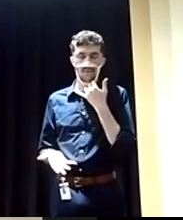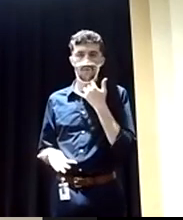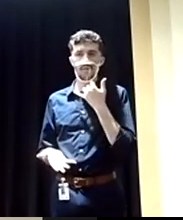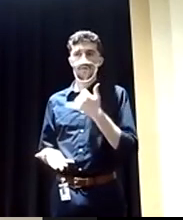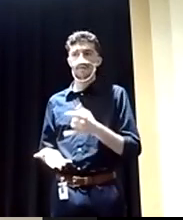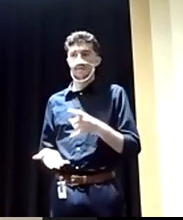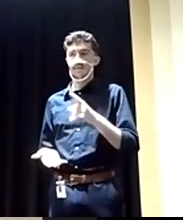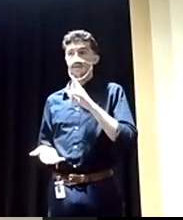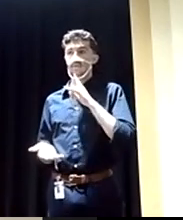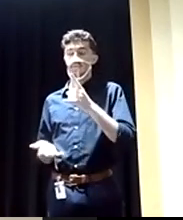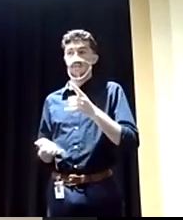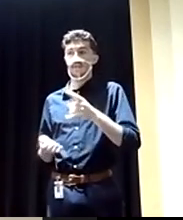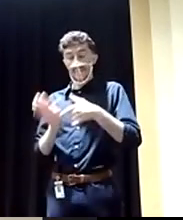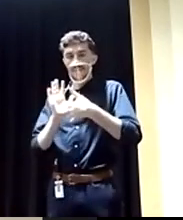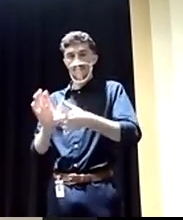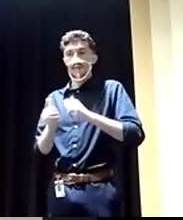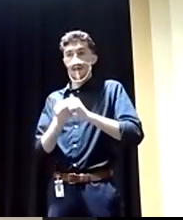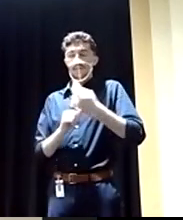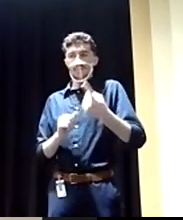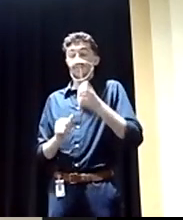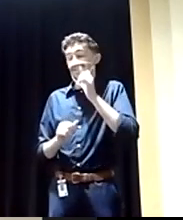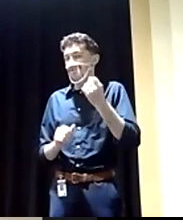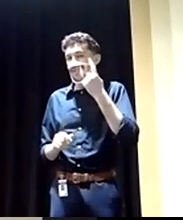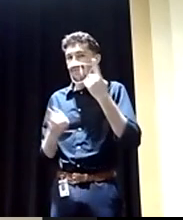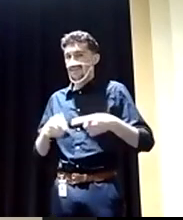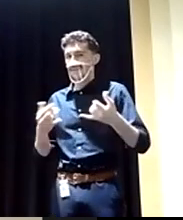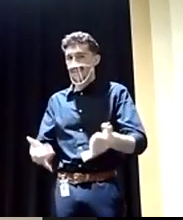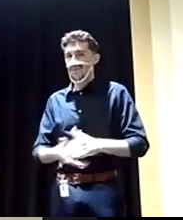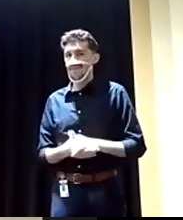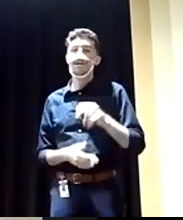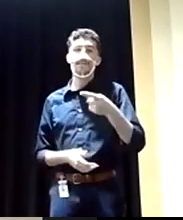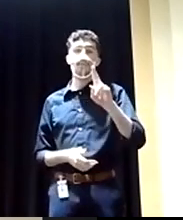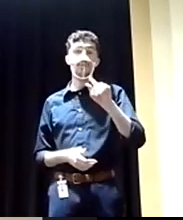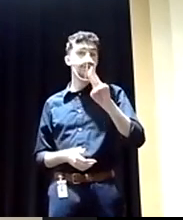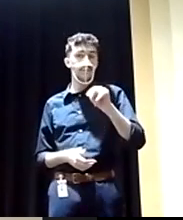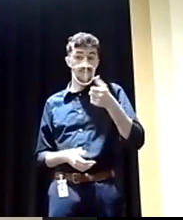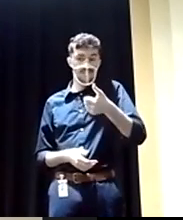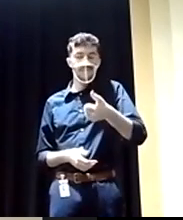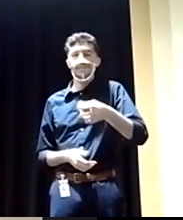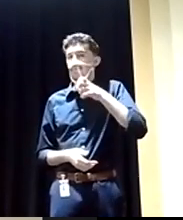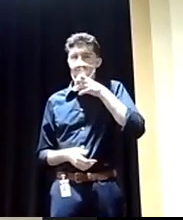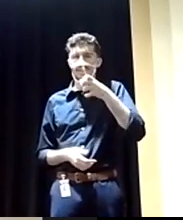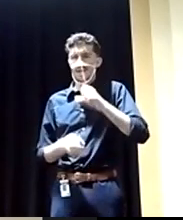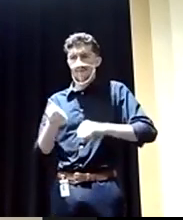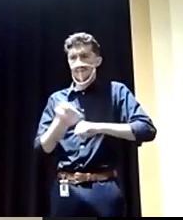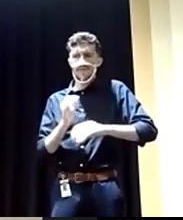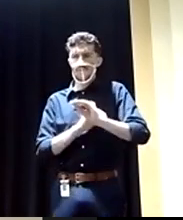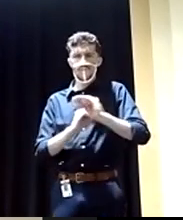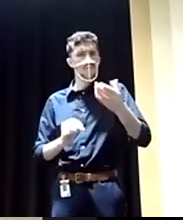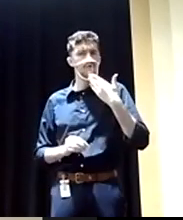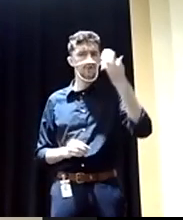misunderstanding of what's happening right now. Putin was in no way justified in this